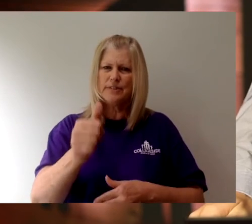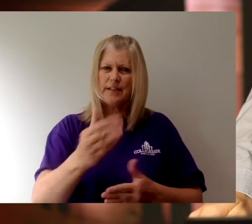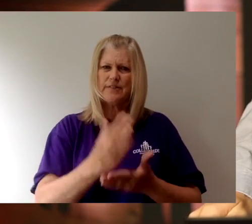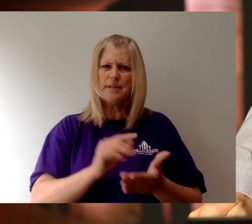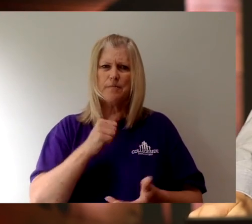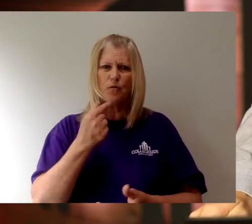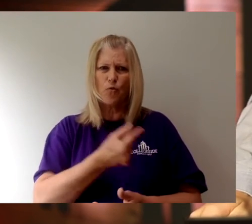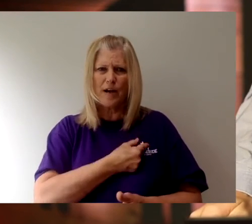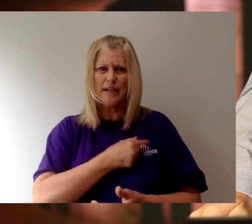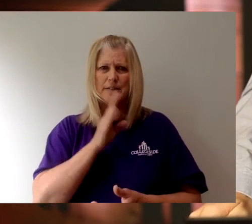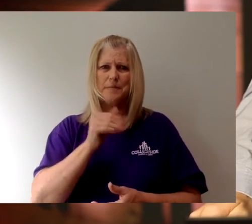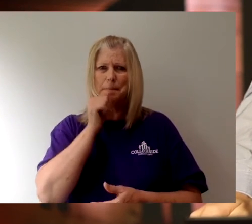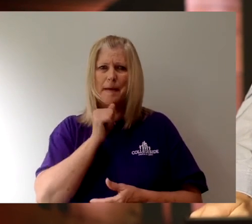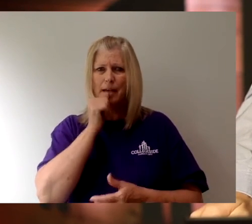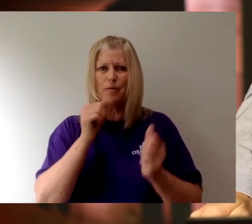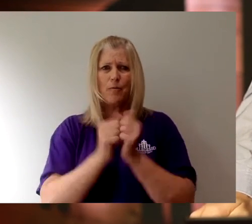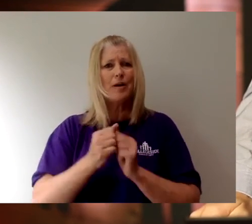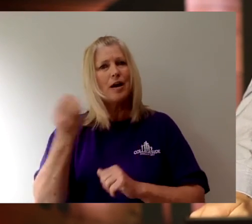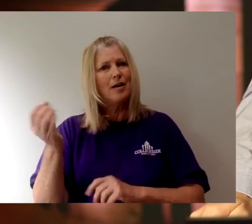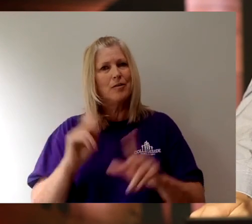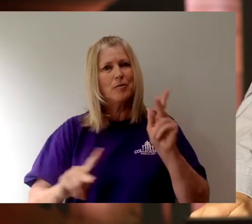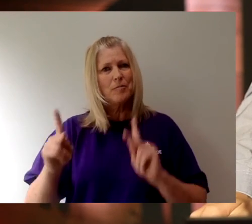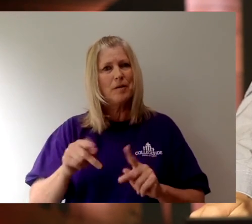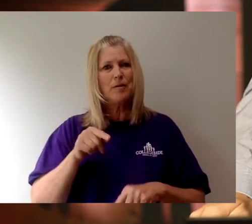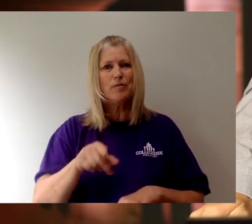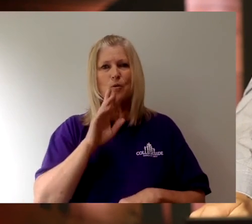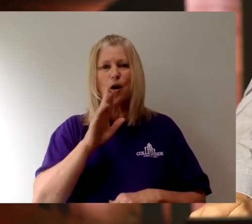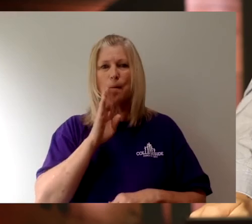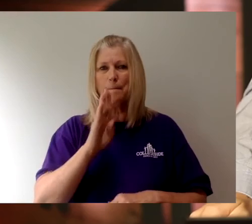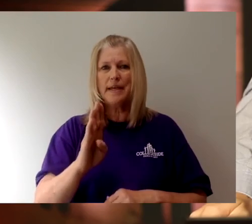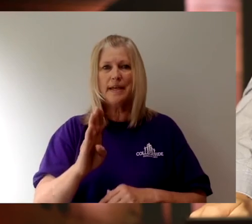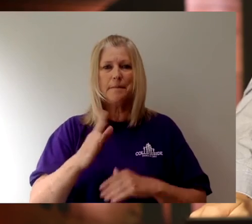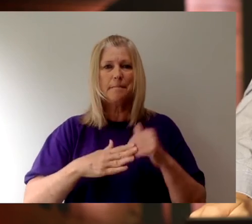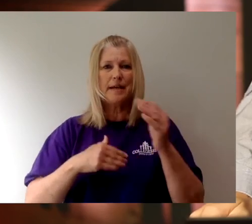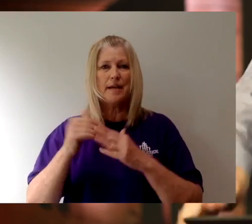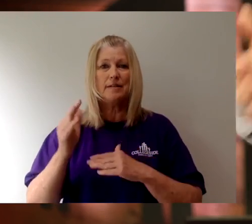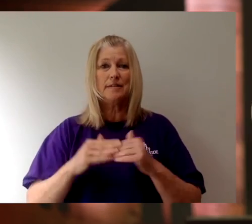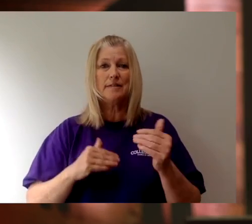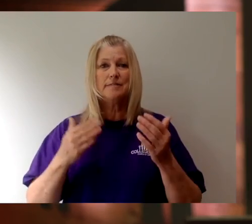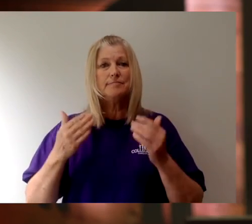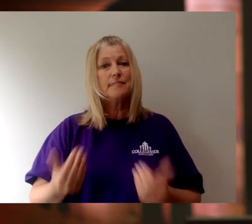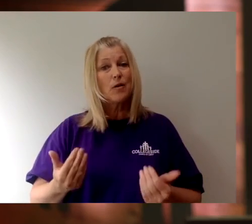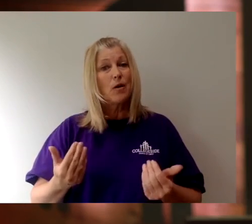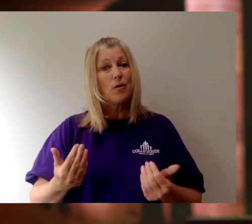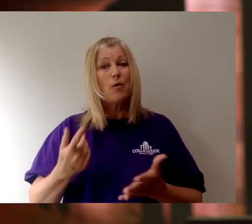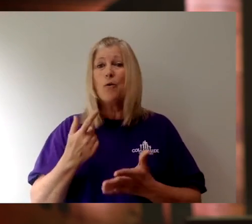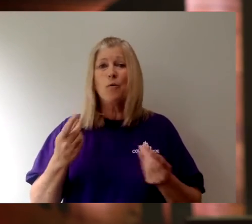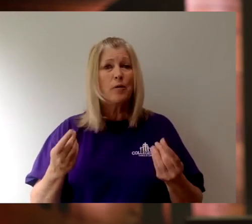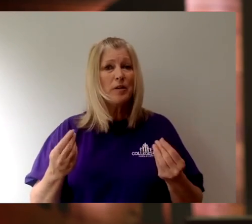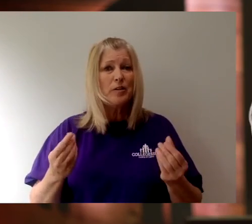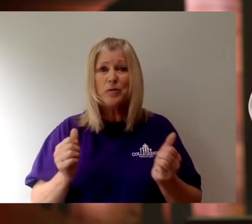Be patient with others. You are being built. Now, what do we do with all of that